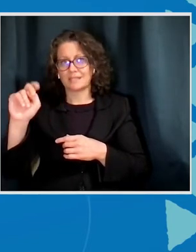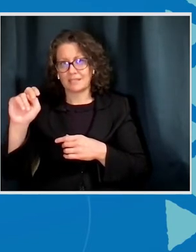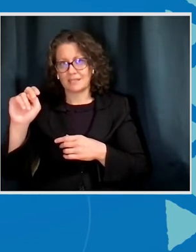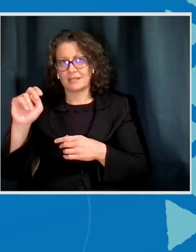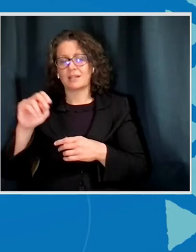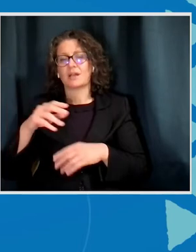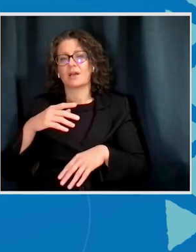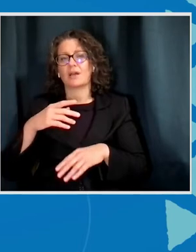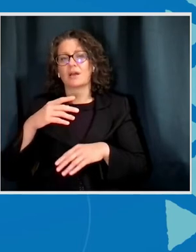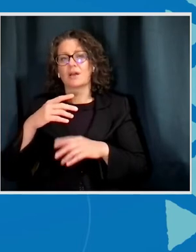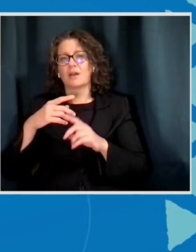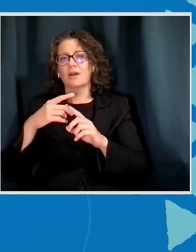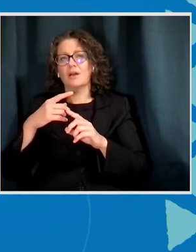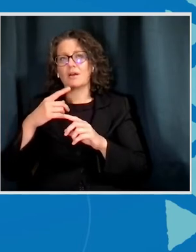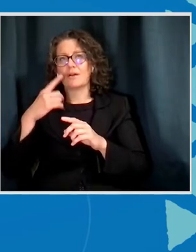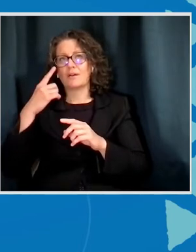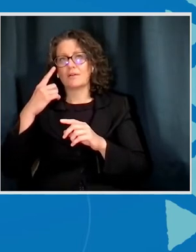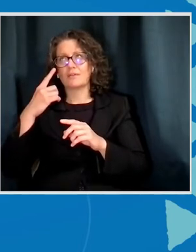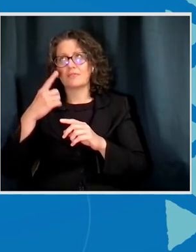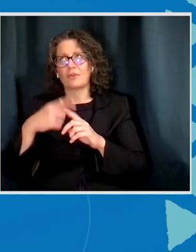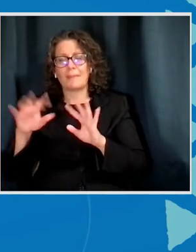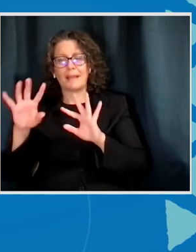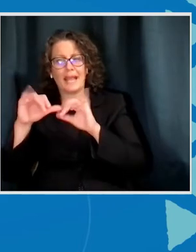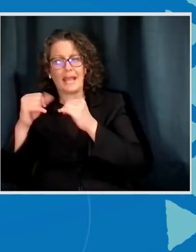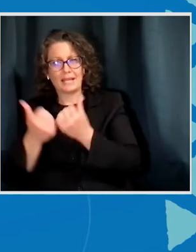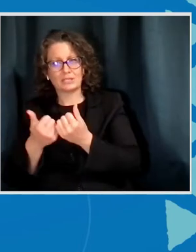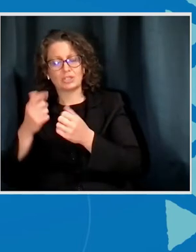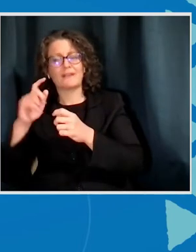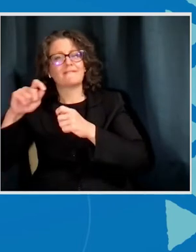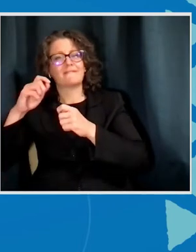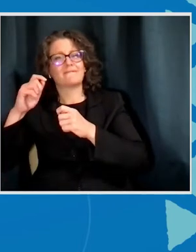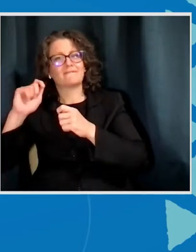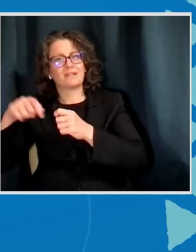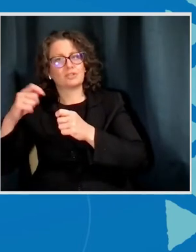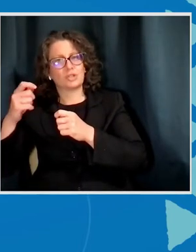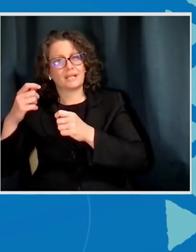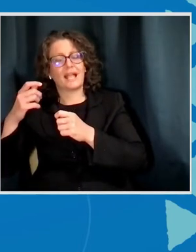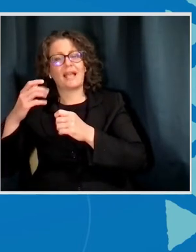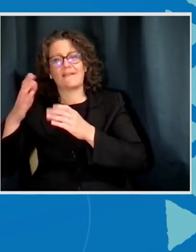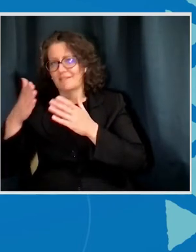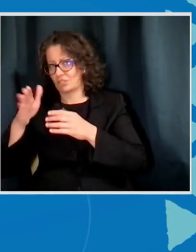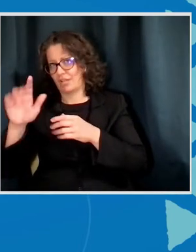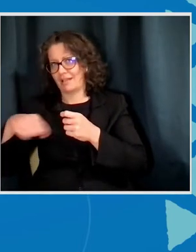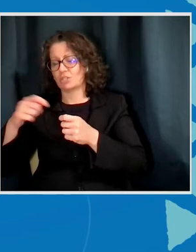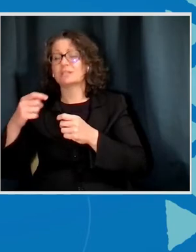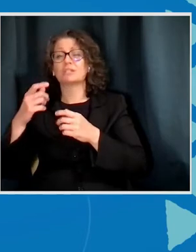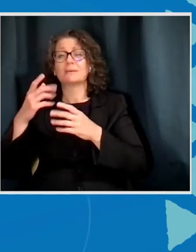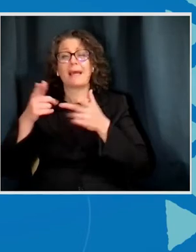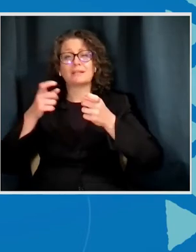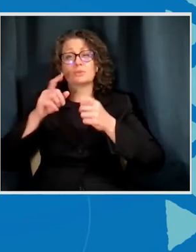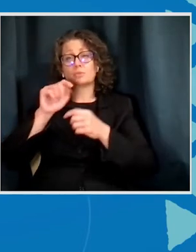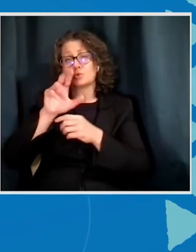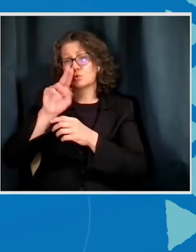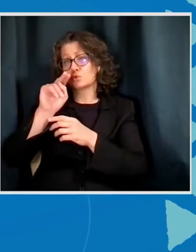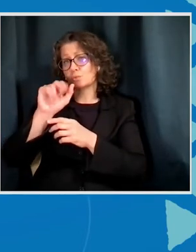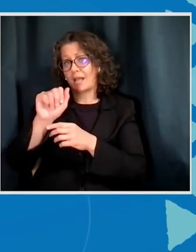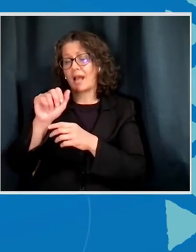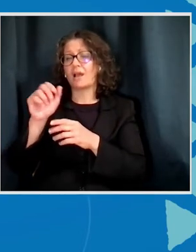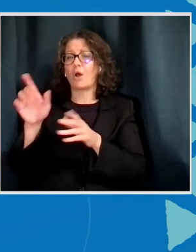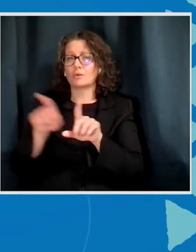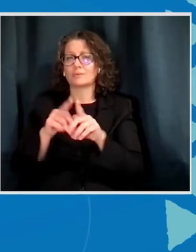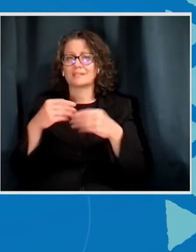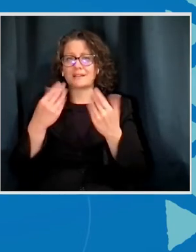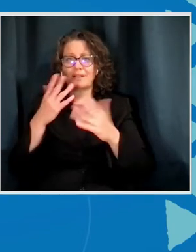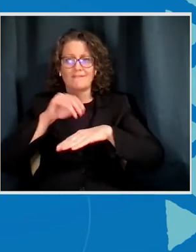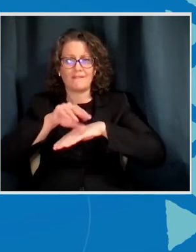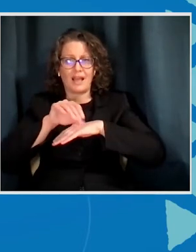Fishery Agency. She has been supporting fishery management and development on the tuna and also giving advice to the 17